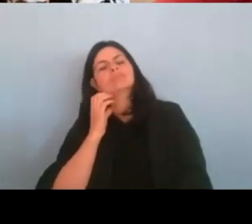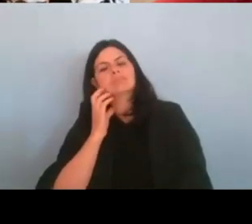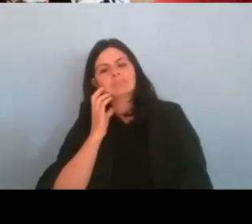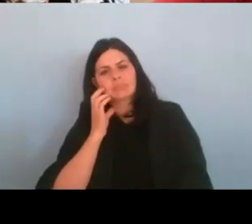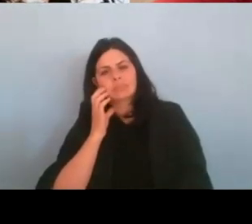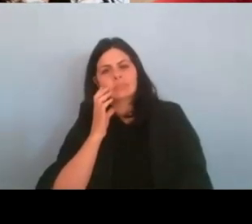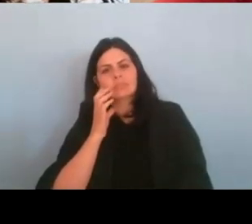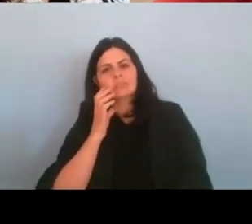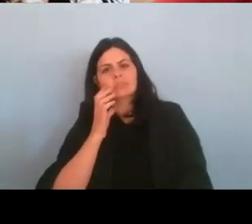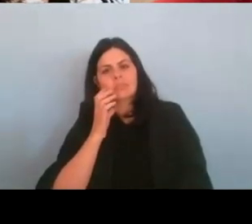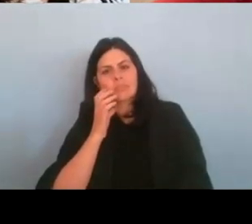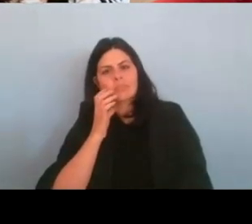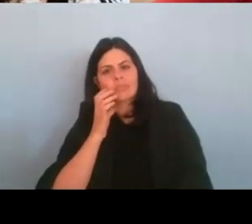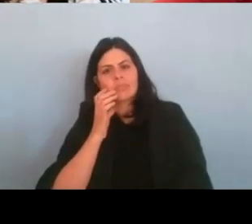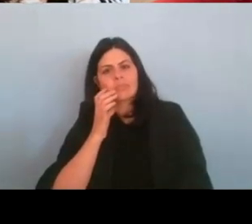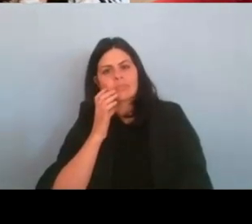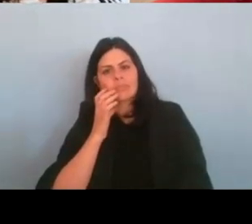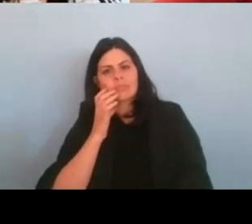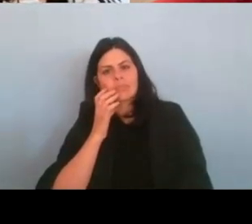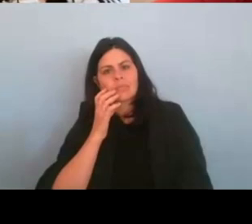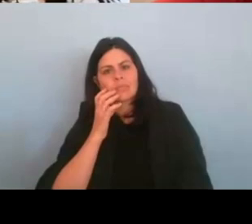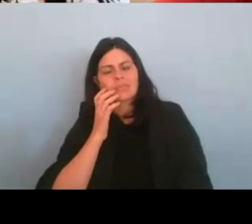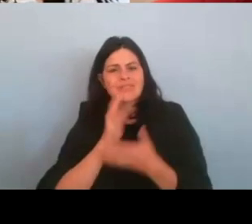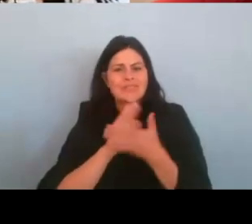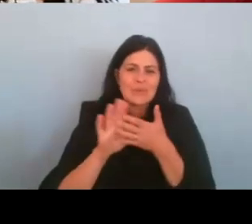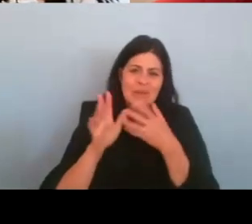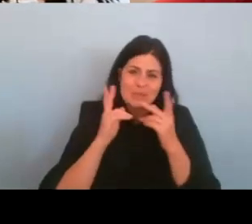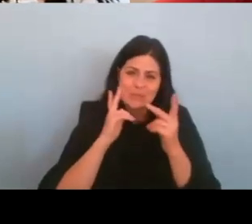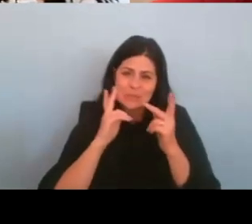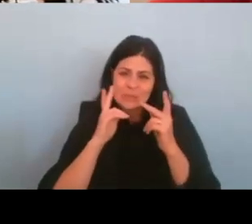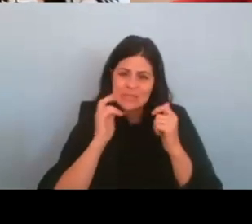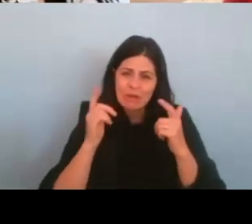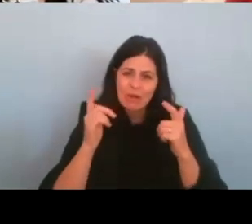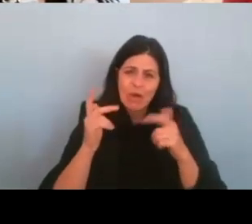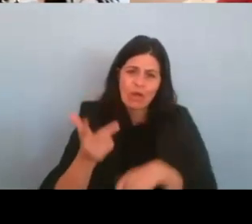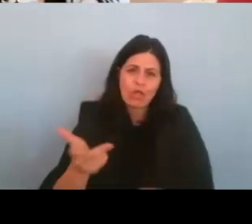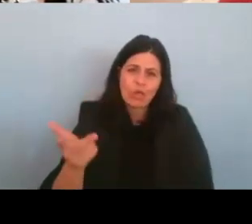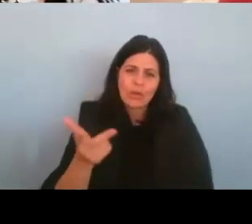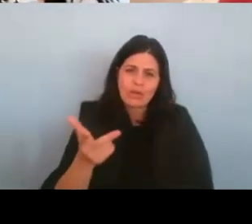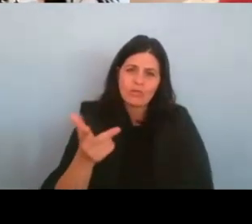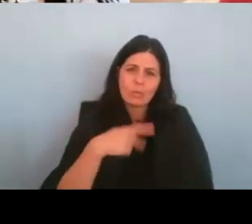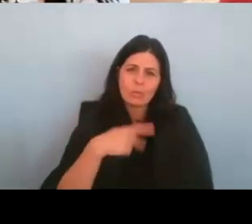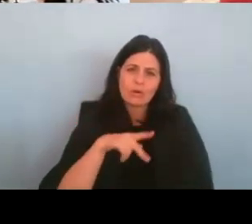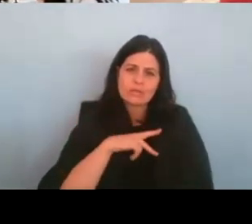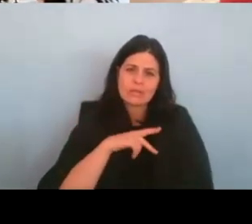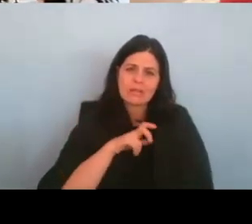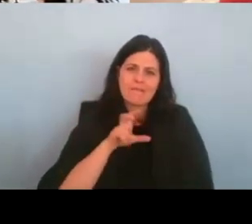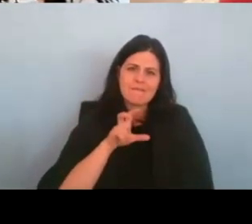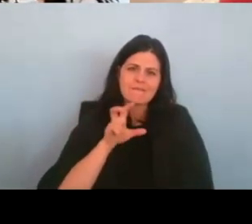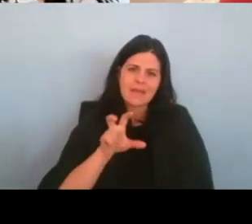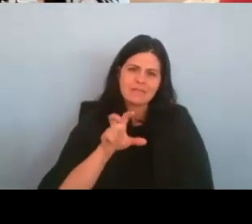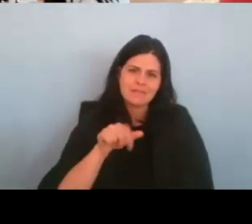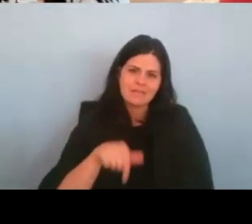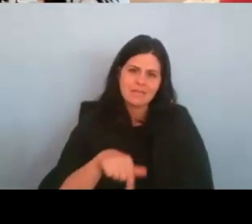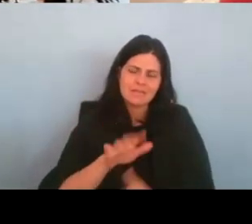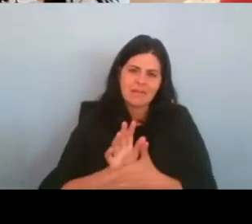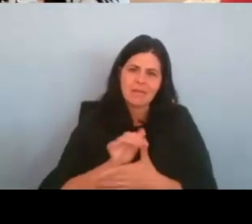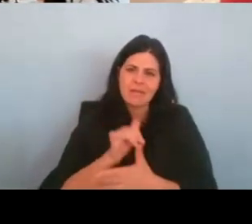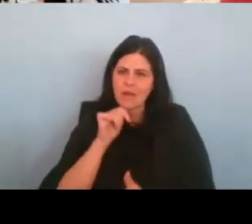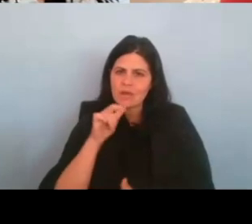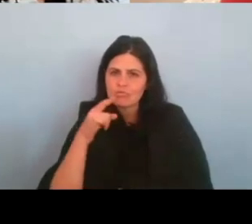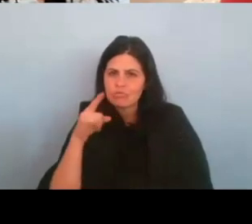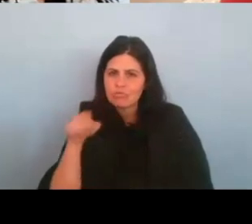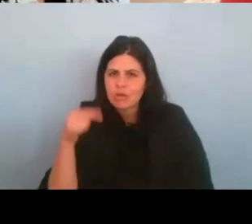It's so nice to see how all three of you are very much personally invested, um, in the film, not just in succeeding,